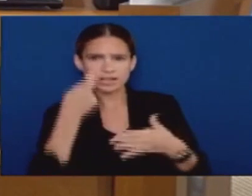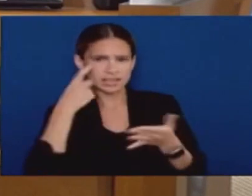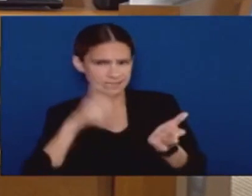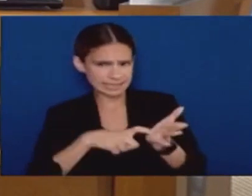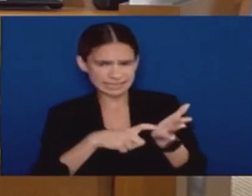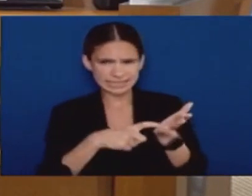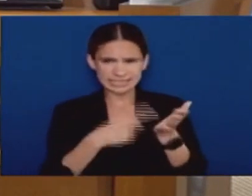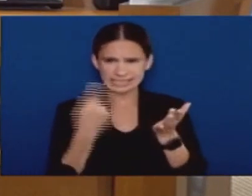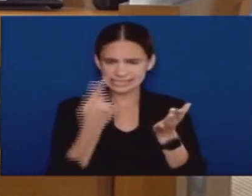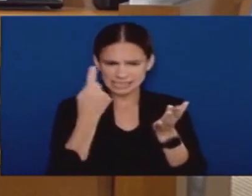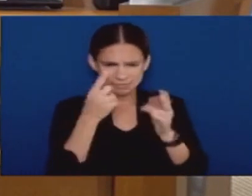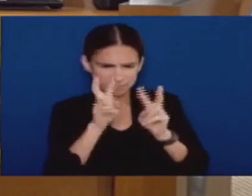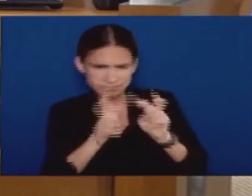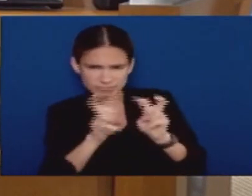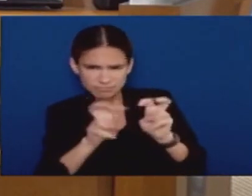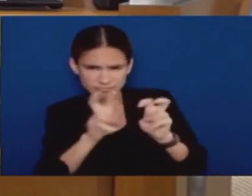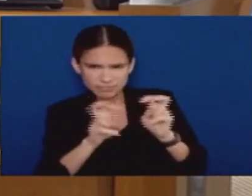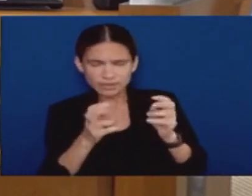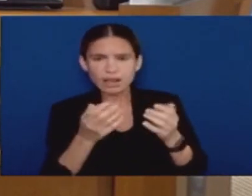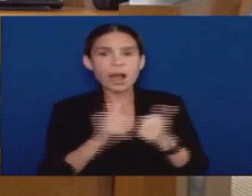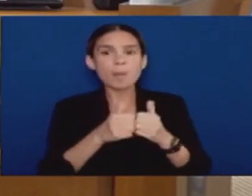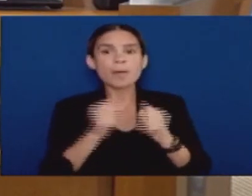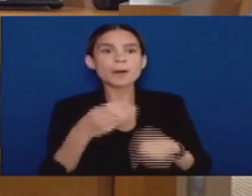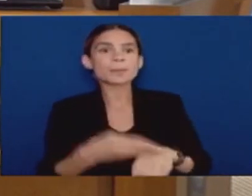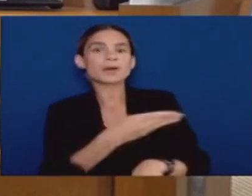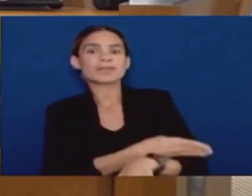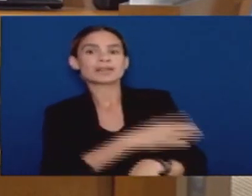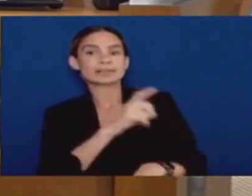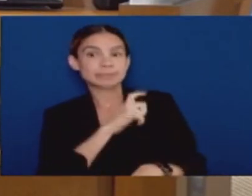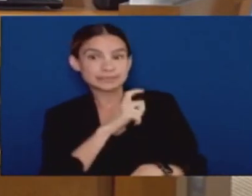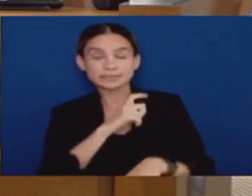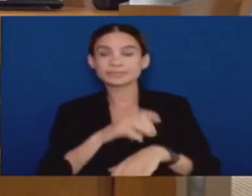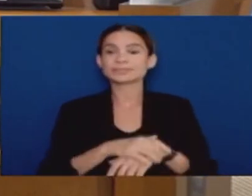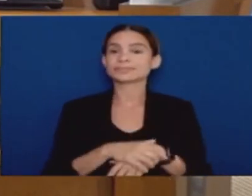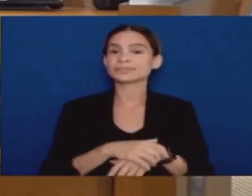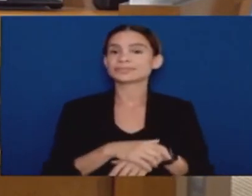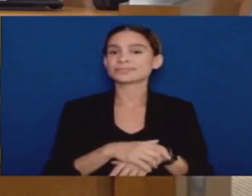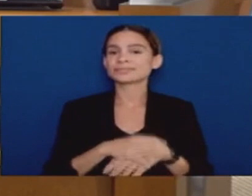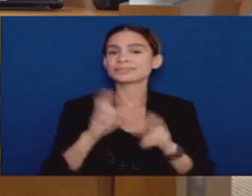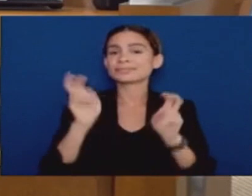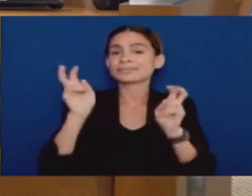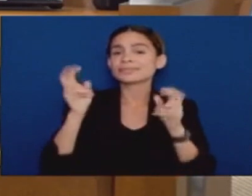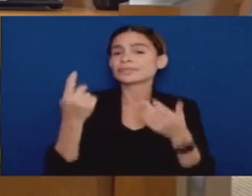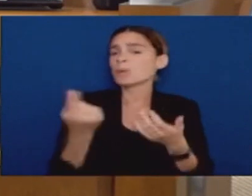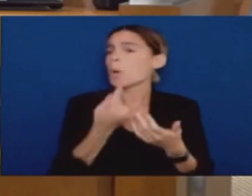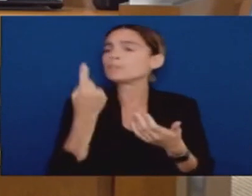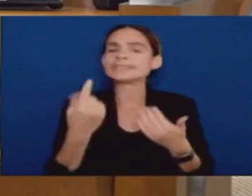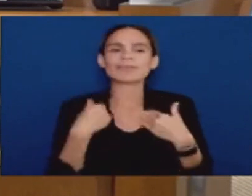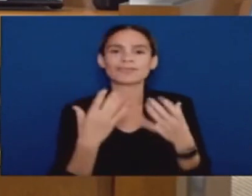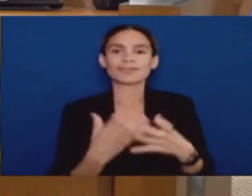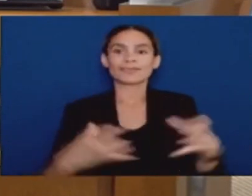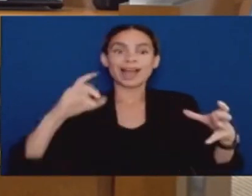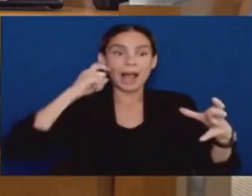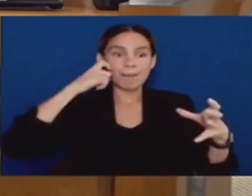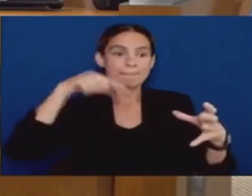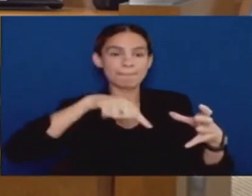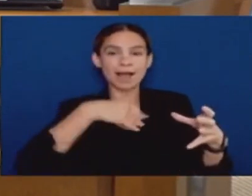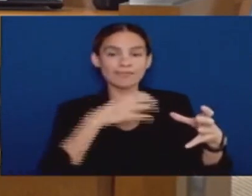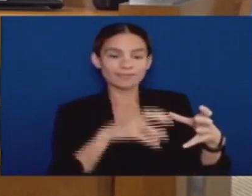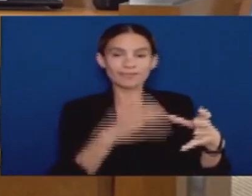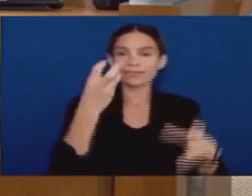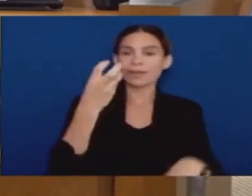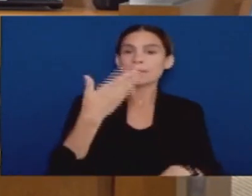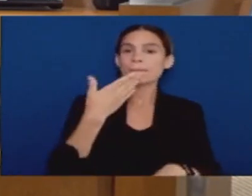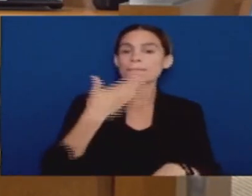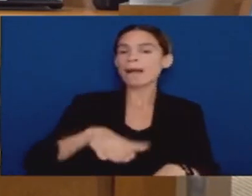everything that we do. But I'm willing to say to you that I'm very proud of our county and the good work of our Sheriff's Department, but it doesn't hurt us